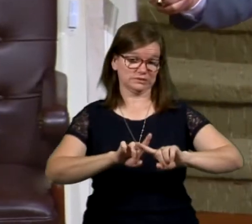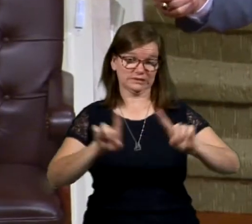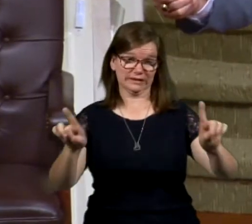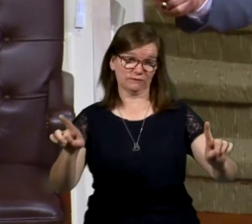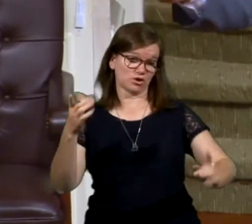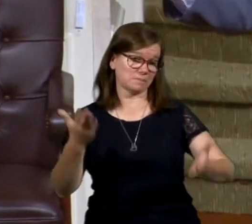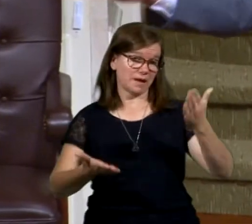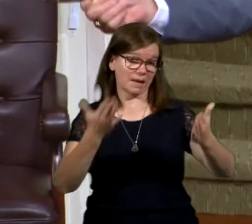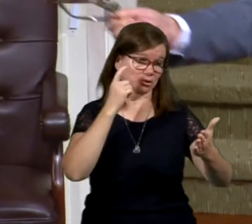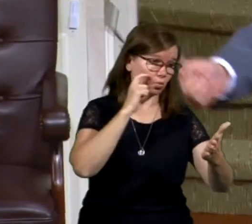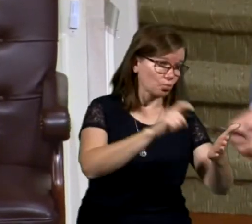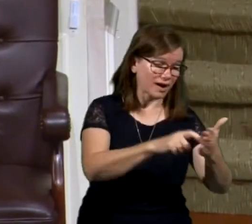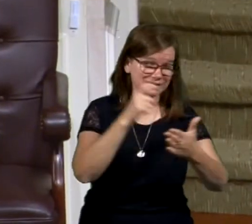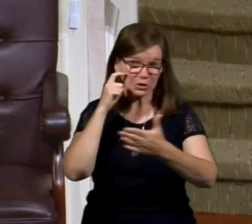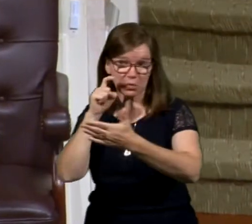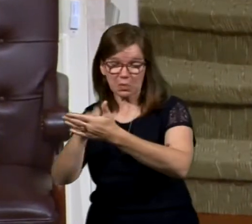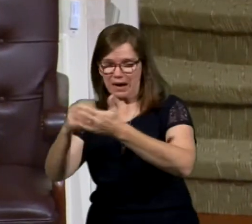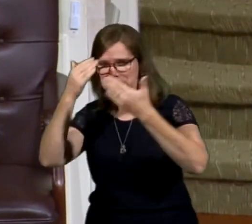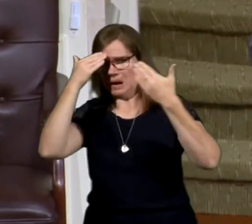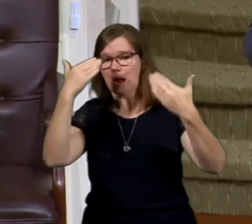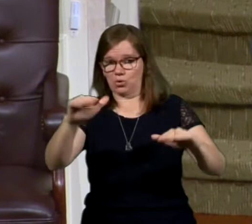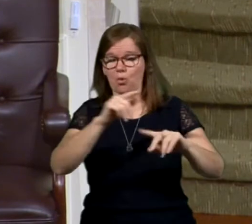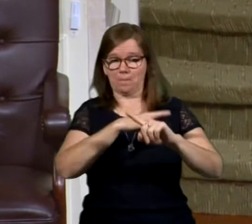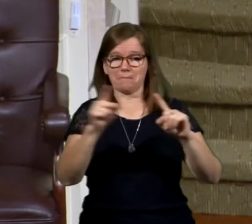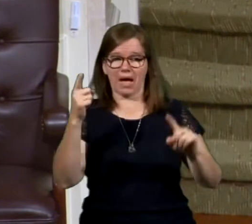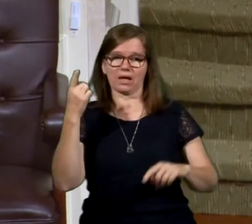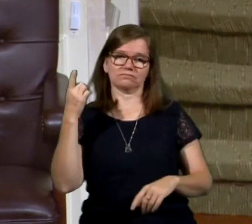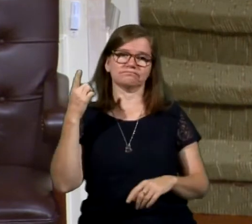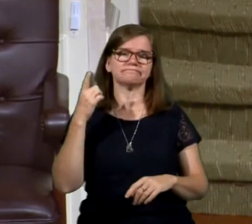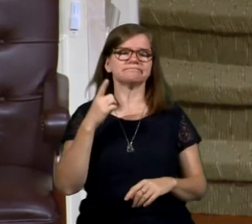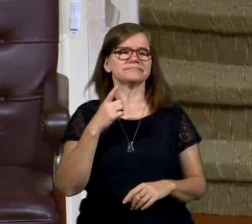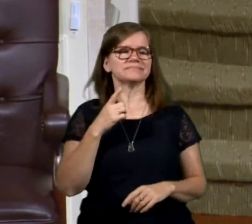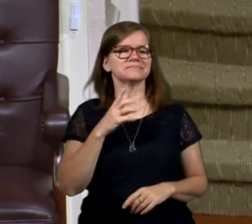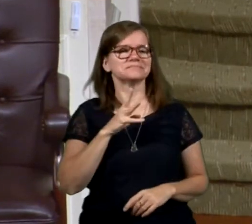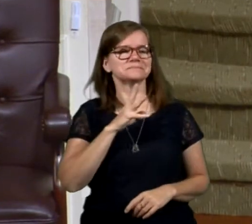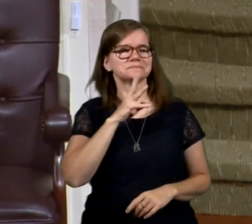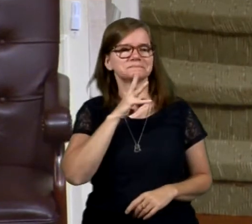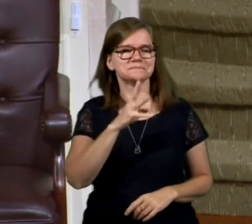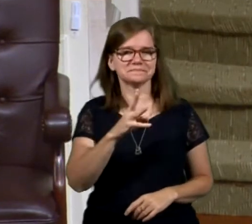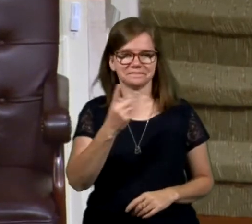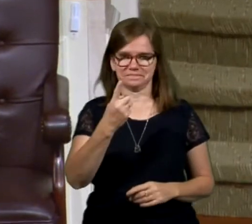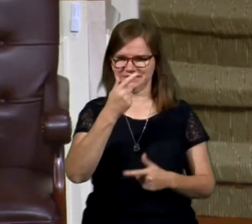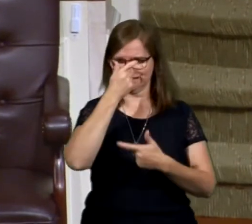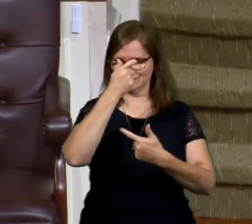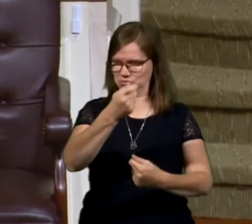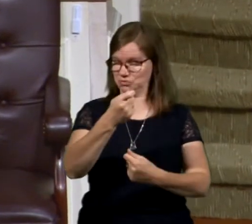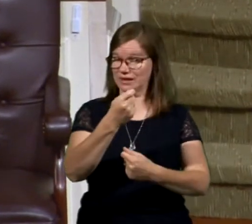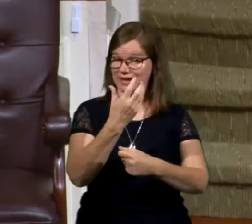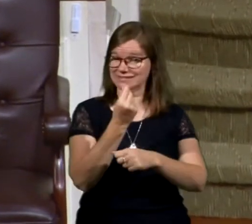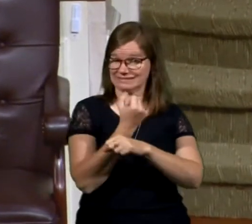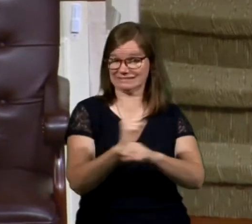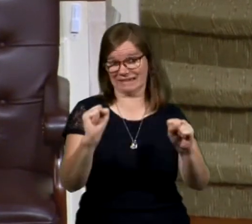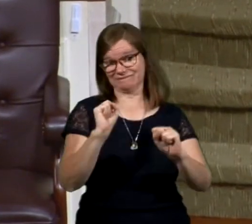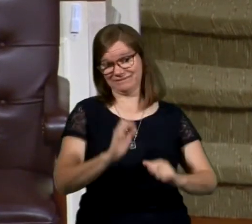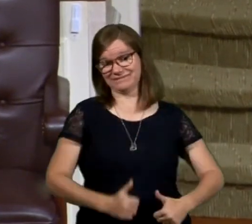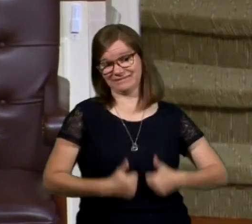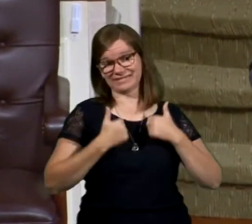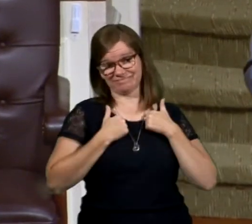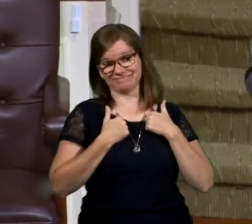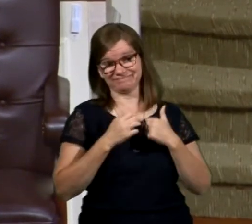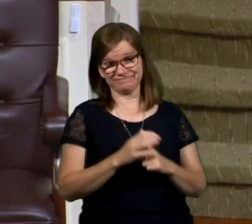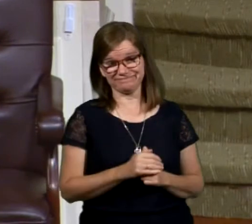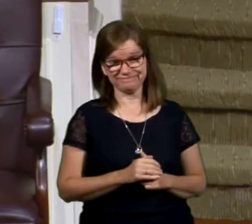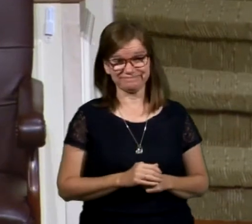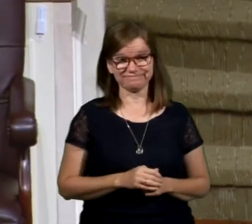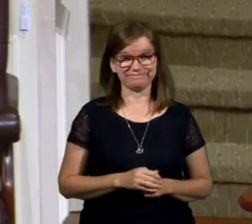recognized a few of them. I don't know. But he comes out with something that is very unique, and it really saves his bacon. Just